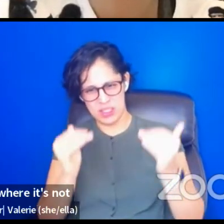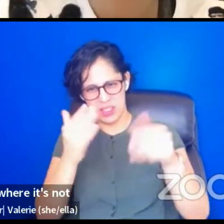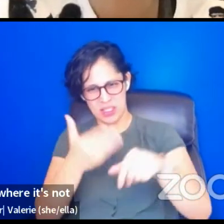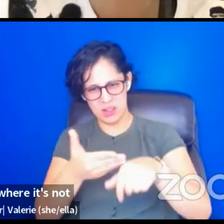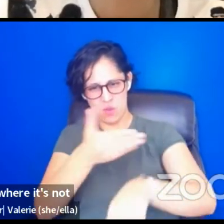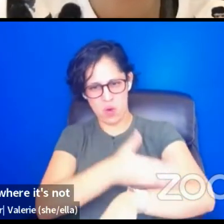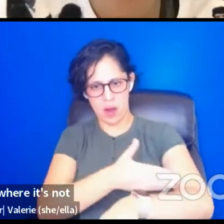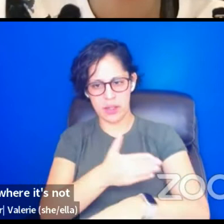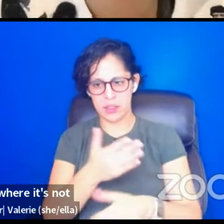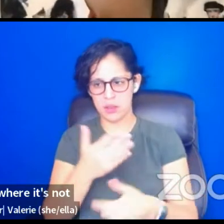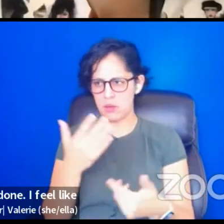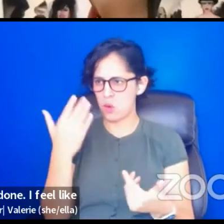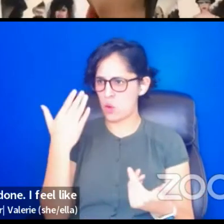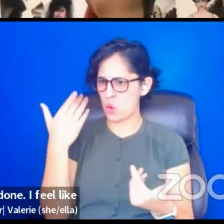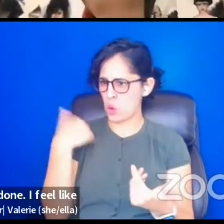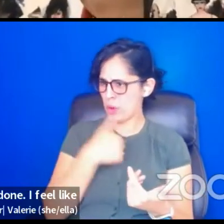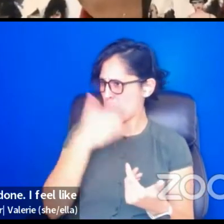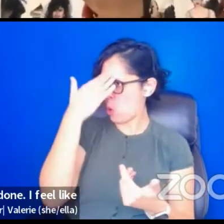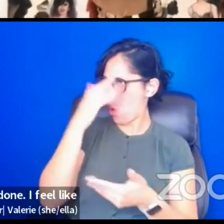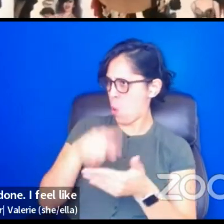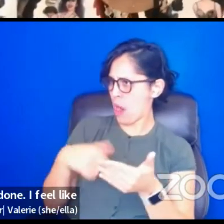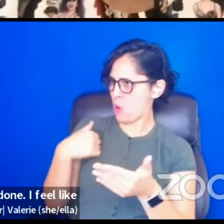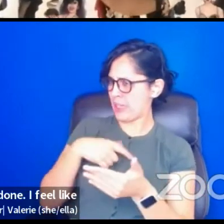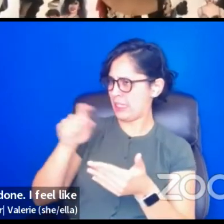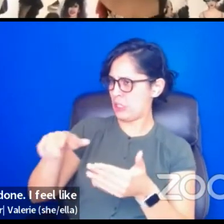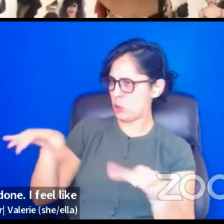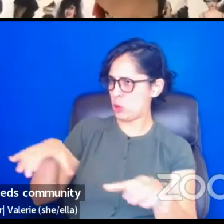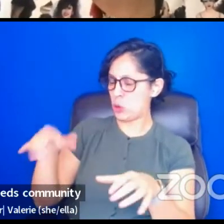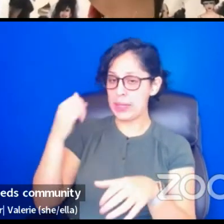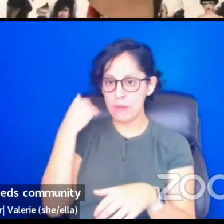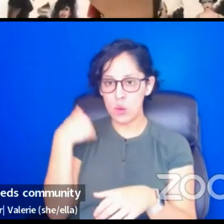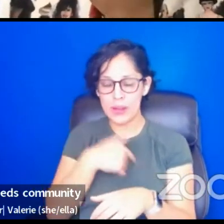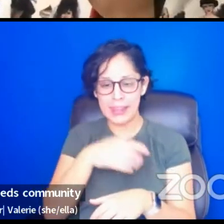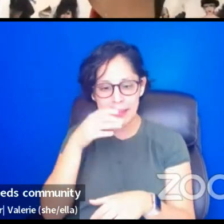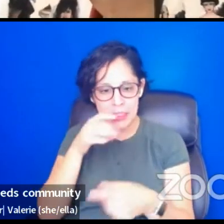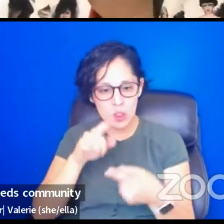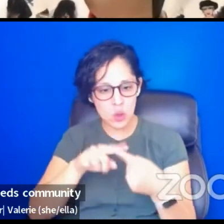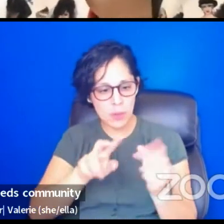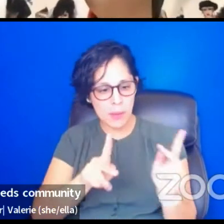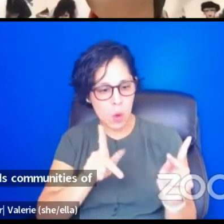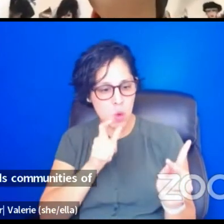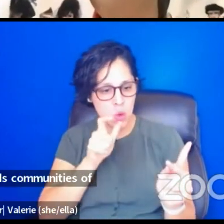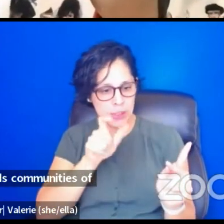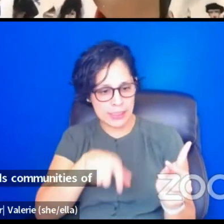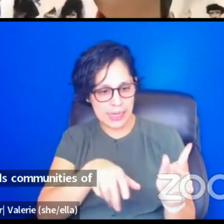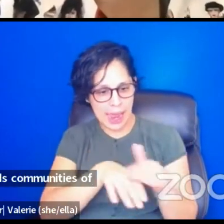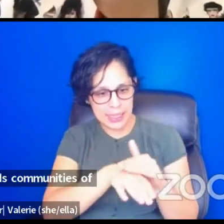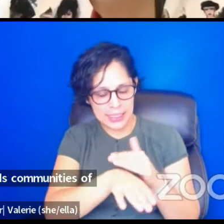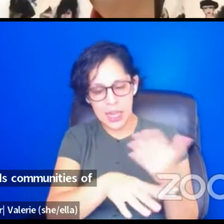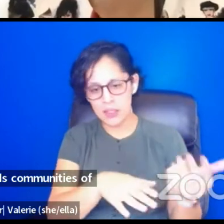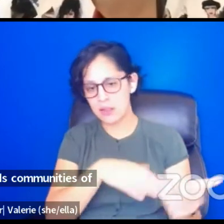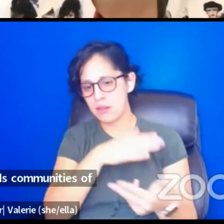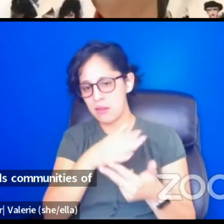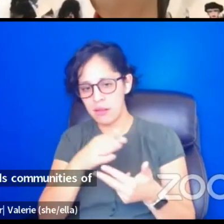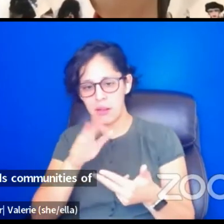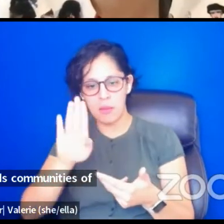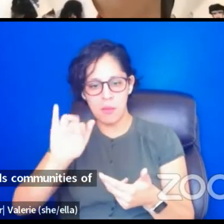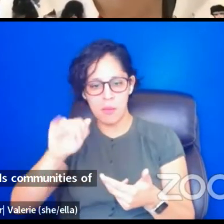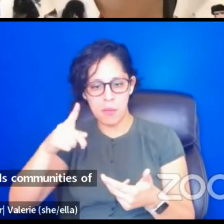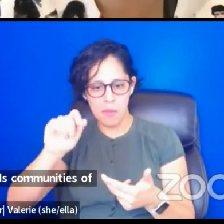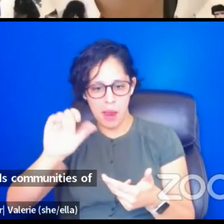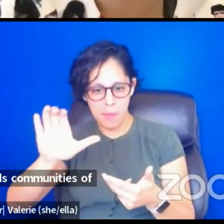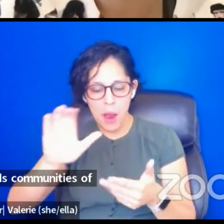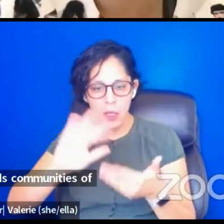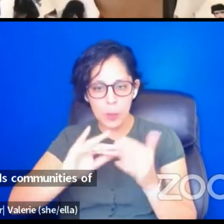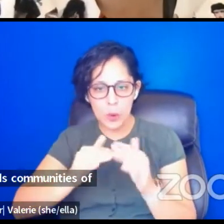feel like if we're listening to folks with access needs, communities of color, BIPOC leadership, particularly, we know what